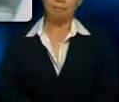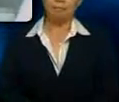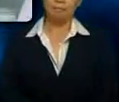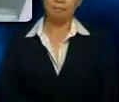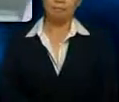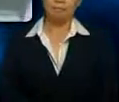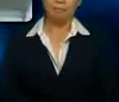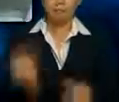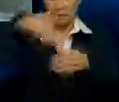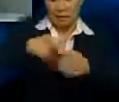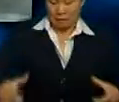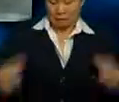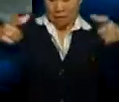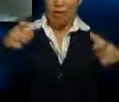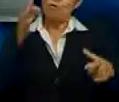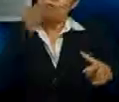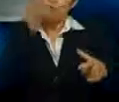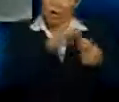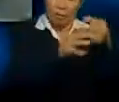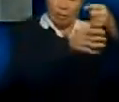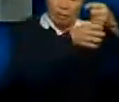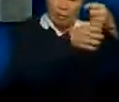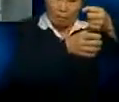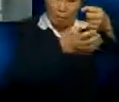In the drum, the fruitlets and the bunch is separated.